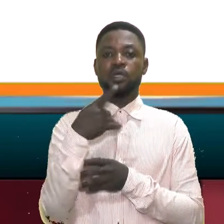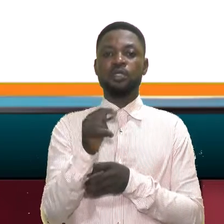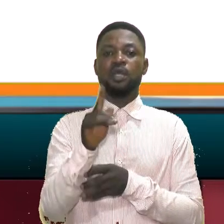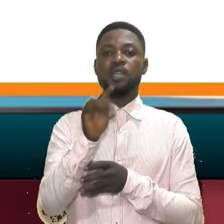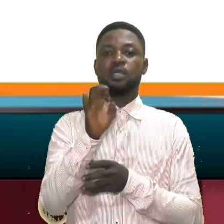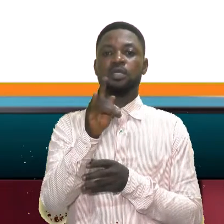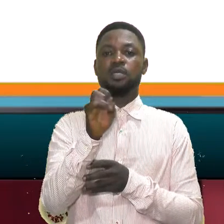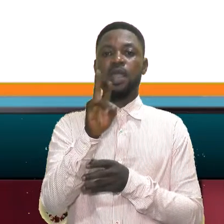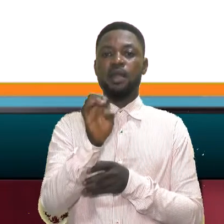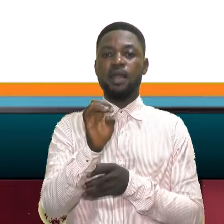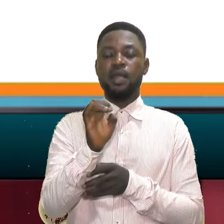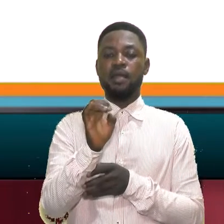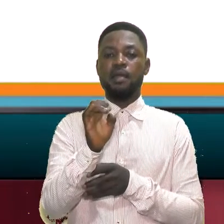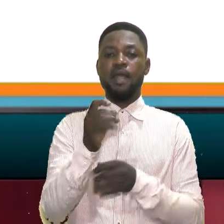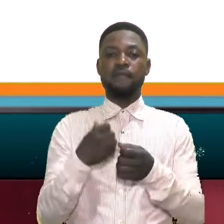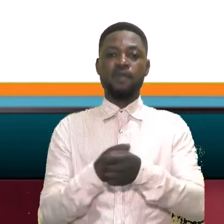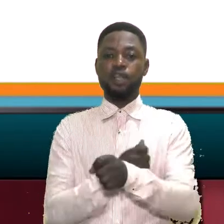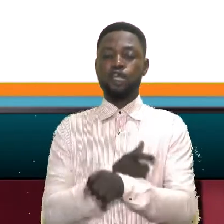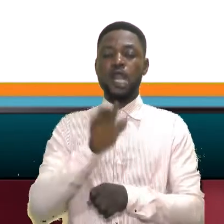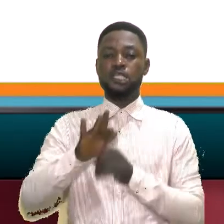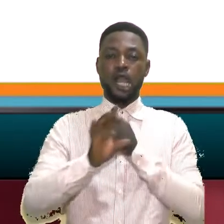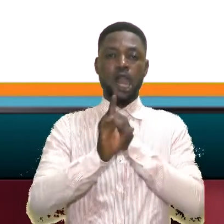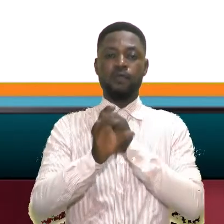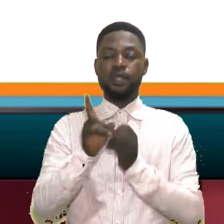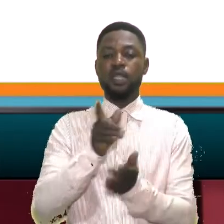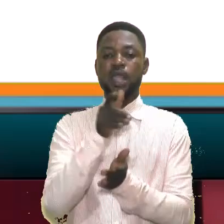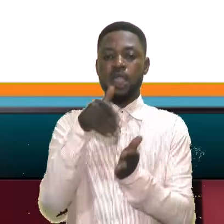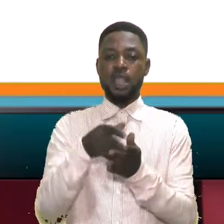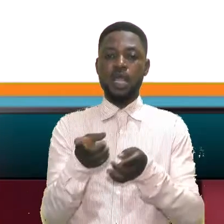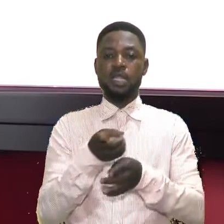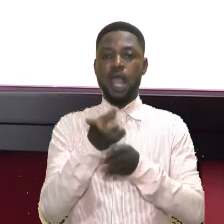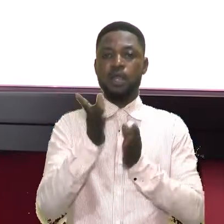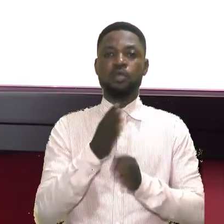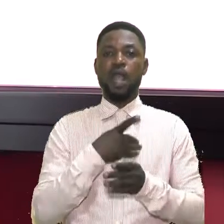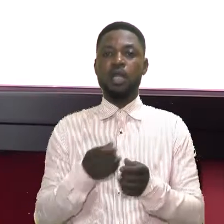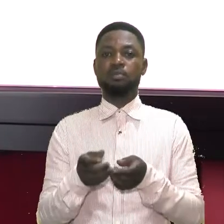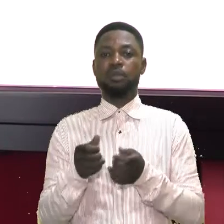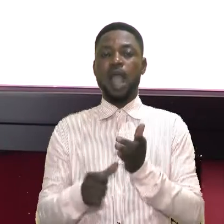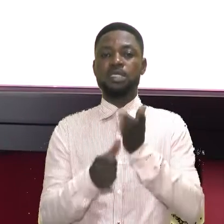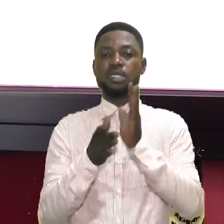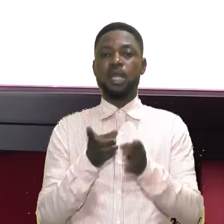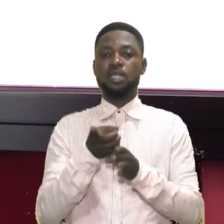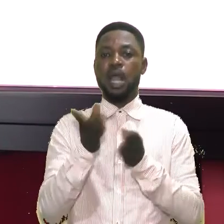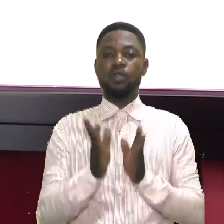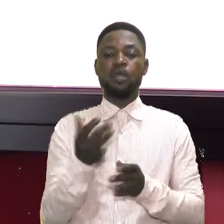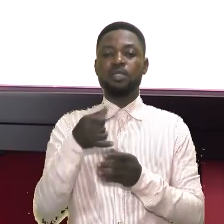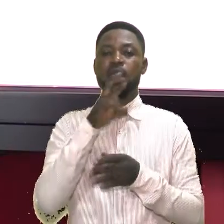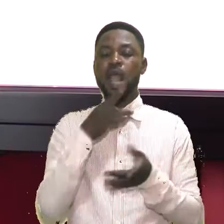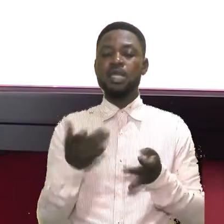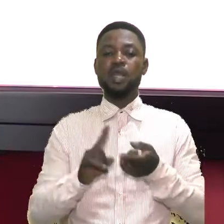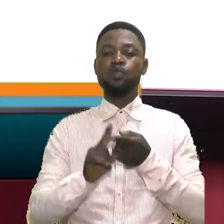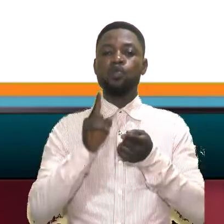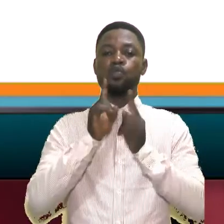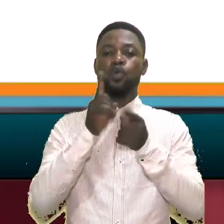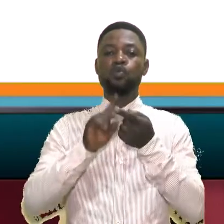Checheyera Foundation Child Advocacy Center directors and assistant directors. They are here to